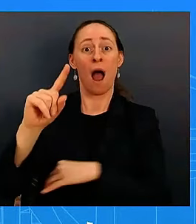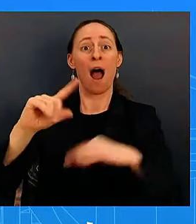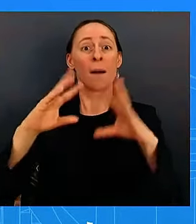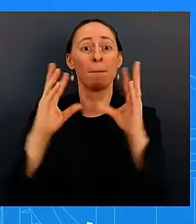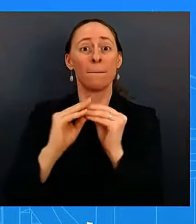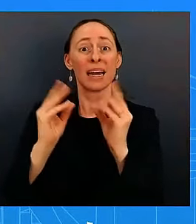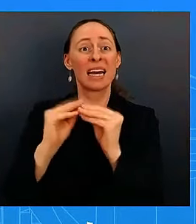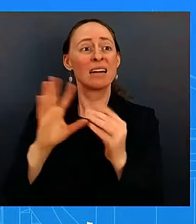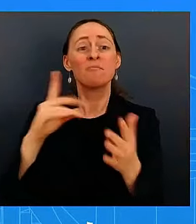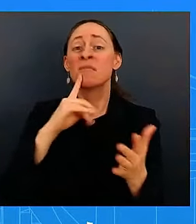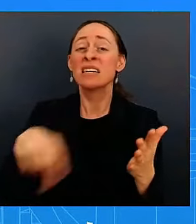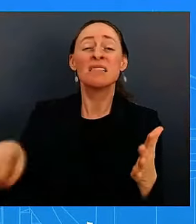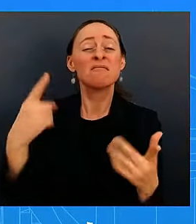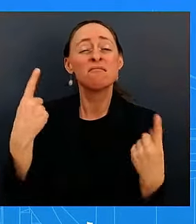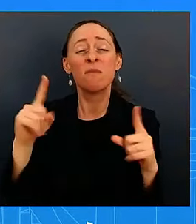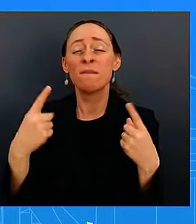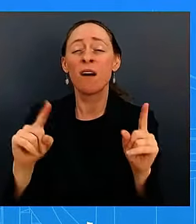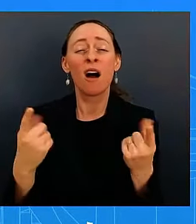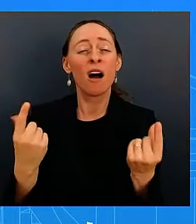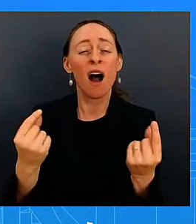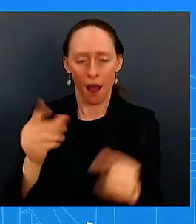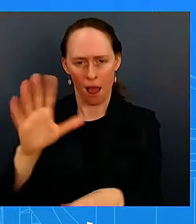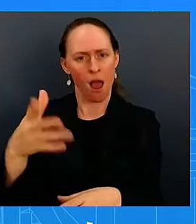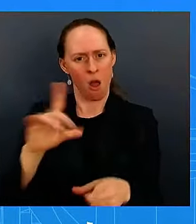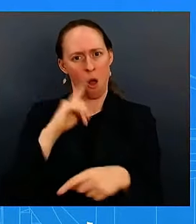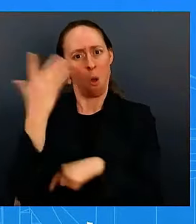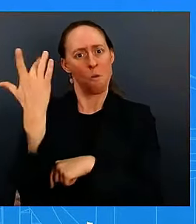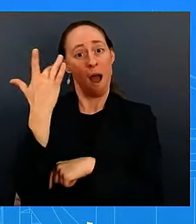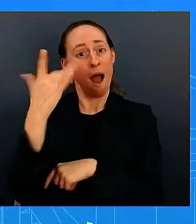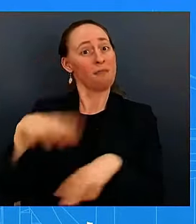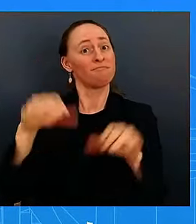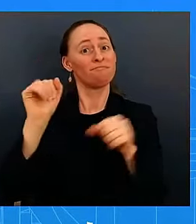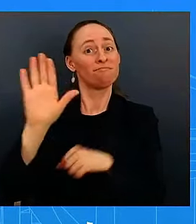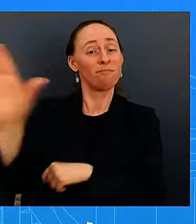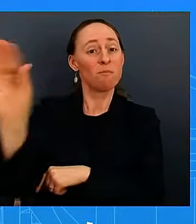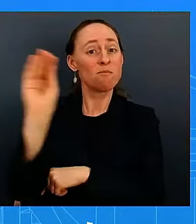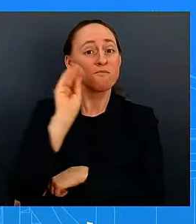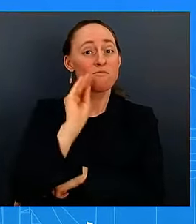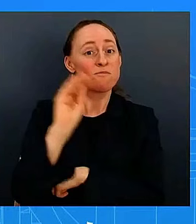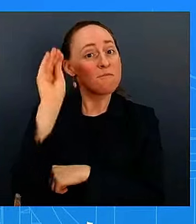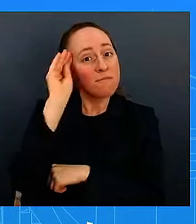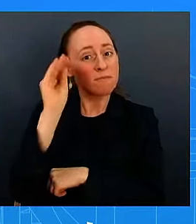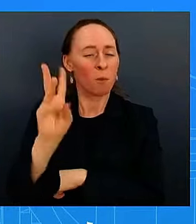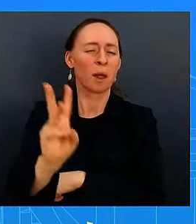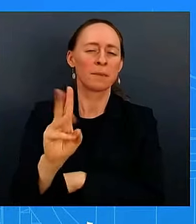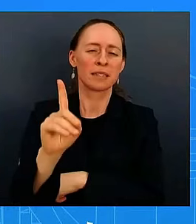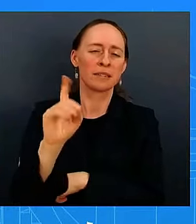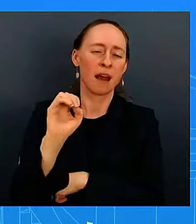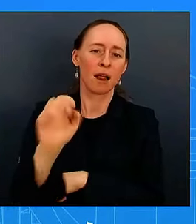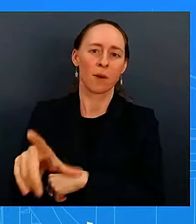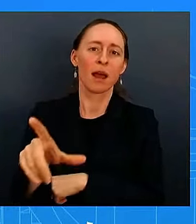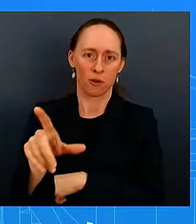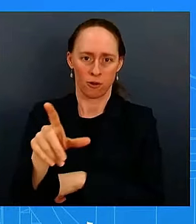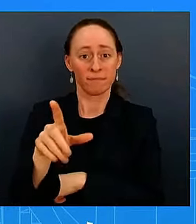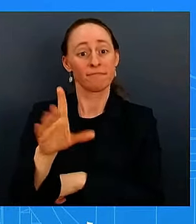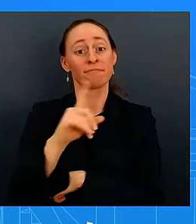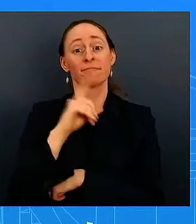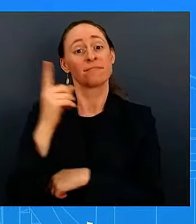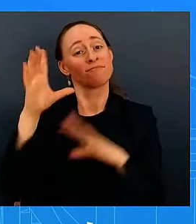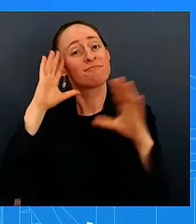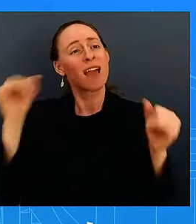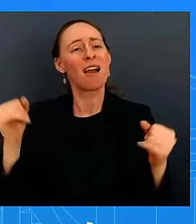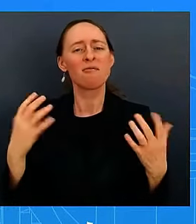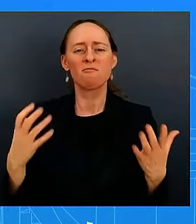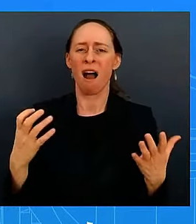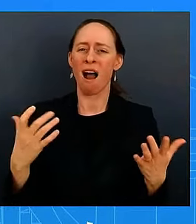having the quad summit in wilmington is because uh the president believes how powerful it is to have that personal relationships uh and